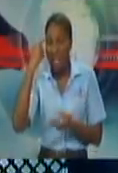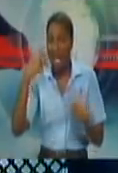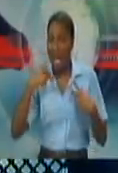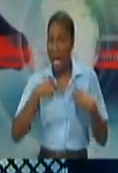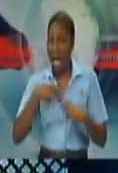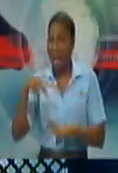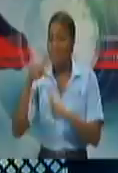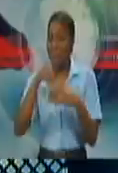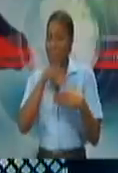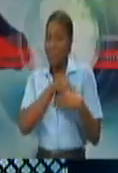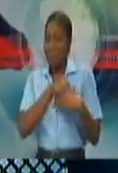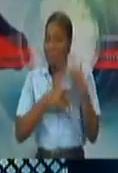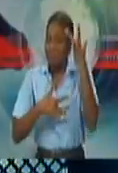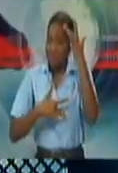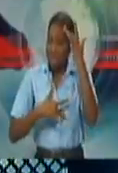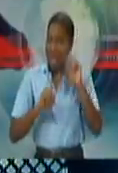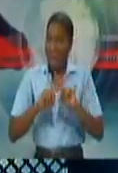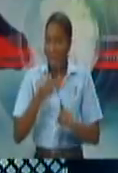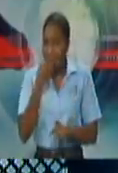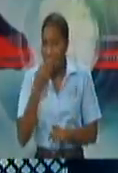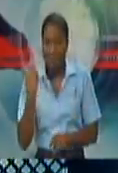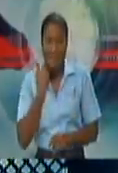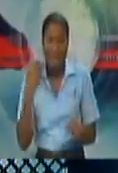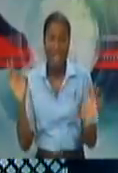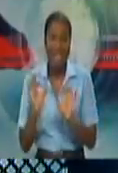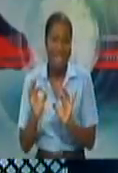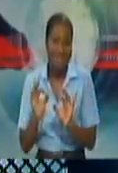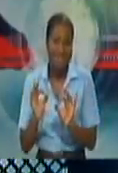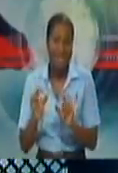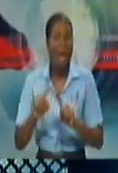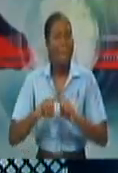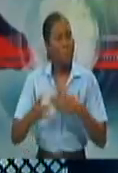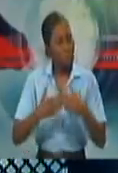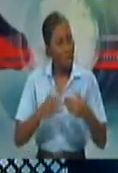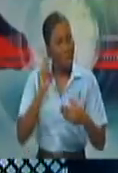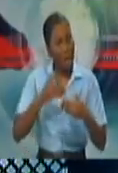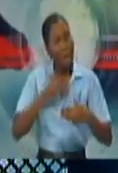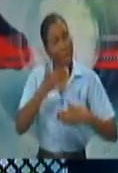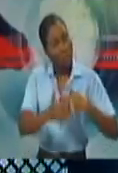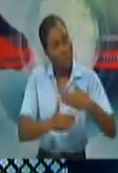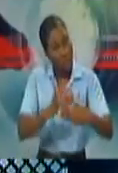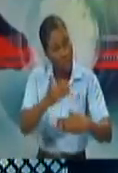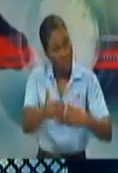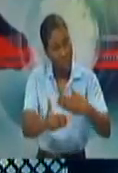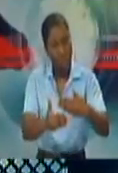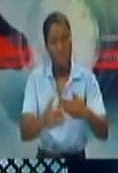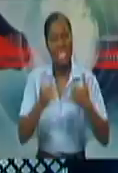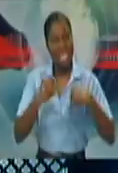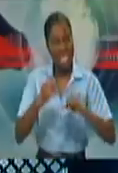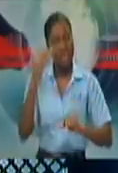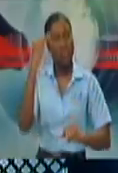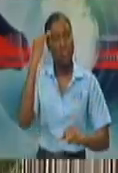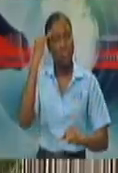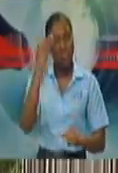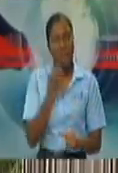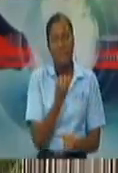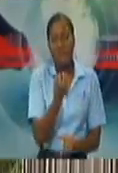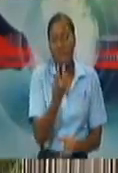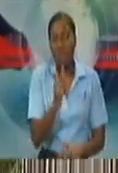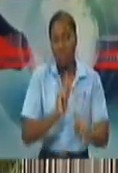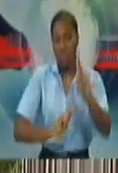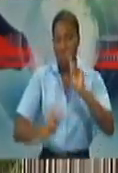both counts, it recommends moving forward and recommends as well that the levels are extremely low in the country. Let me just